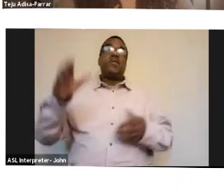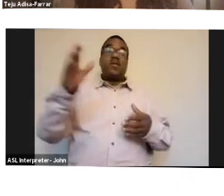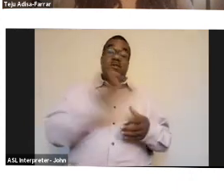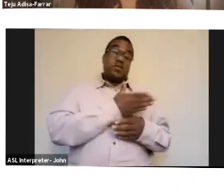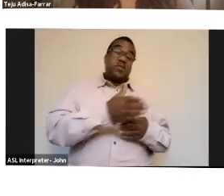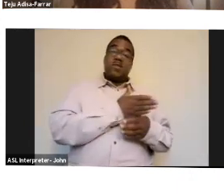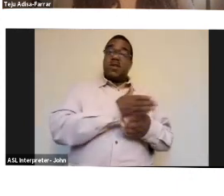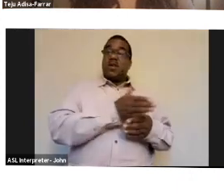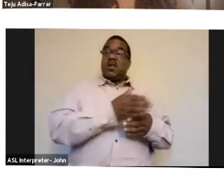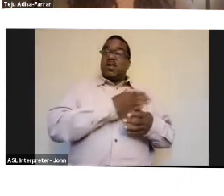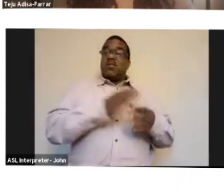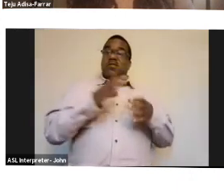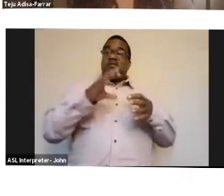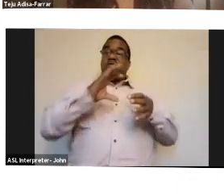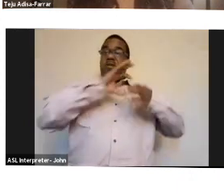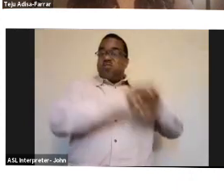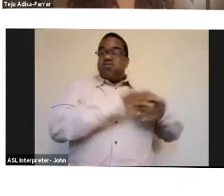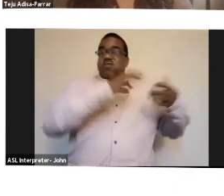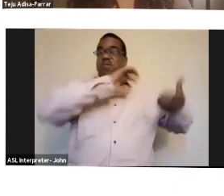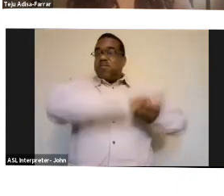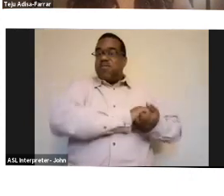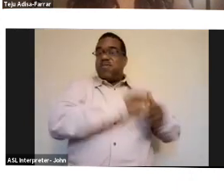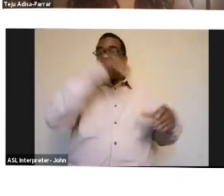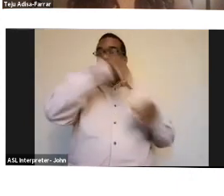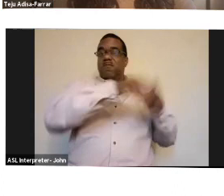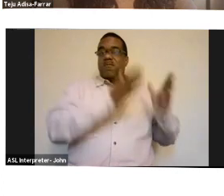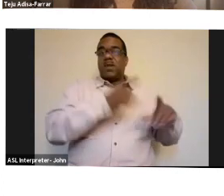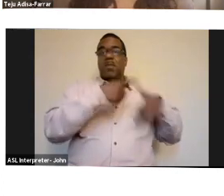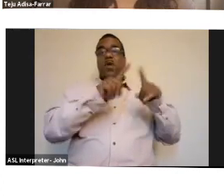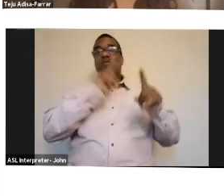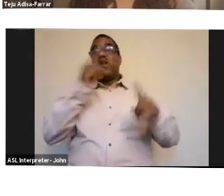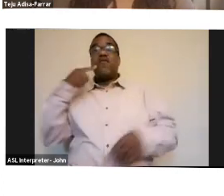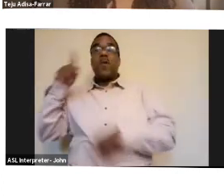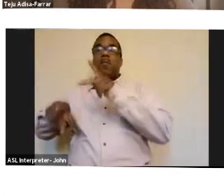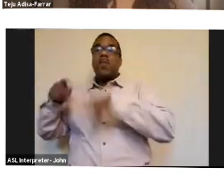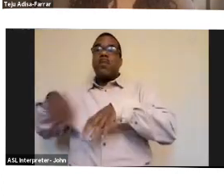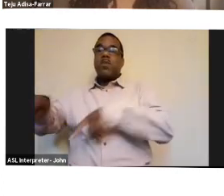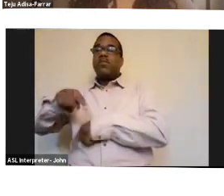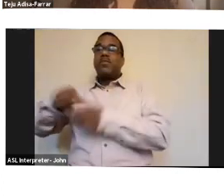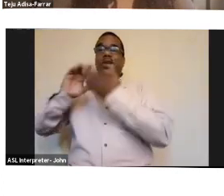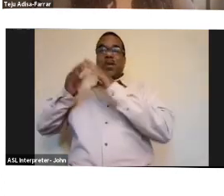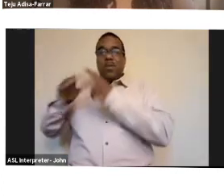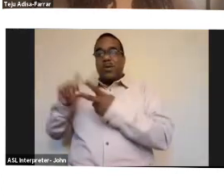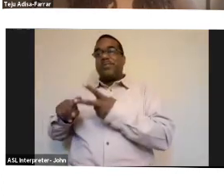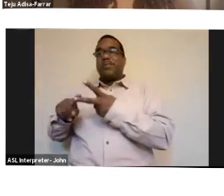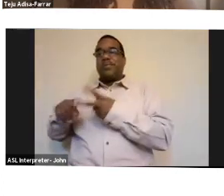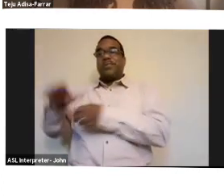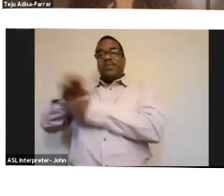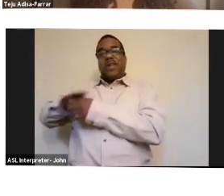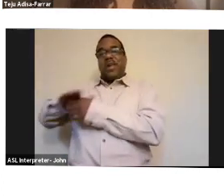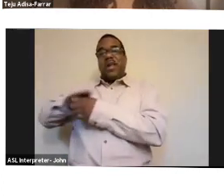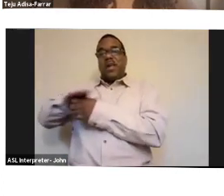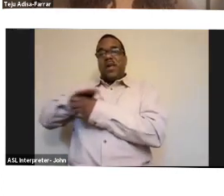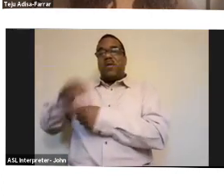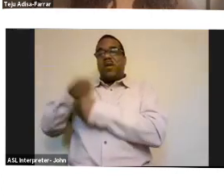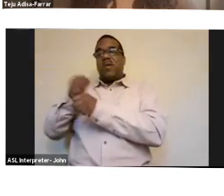these big brands and designers, but actually going to the people, the hands, the communities, the geographies that make these products